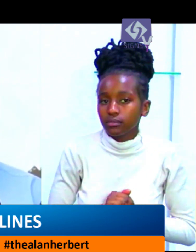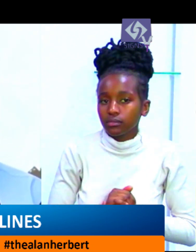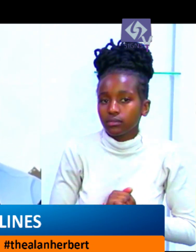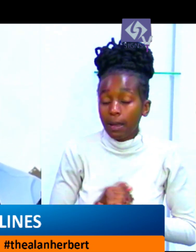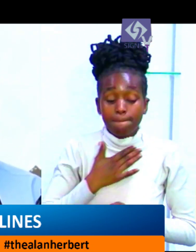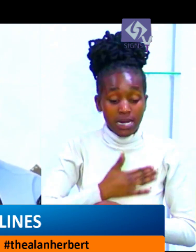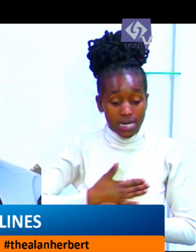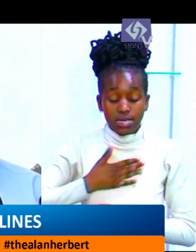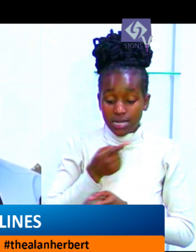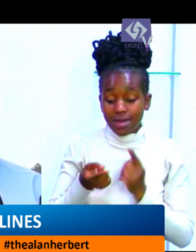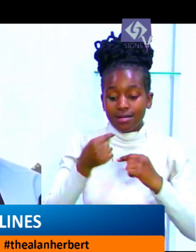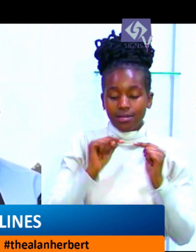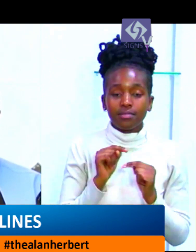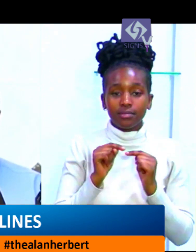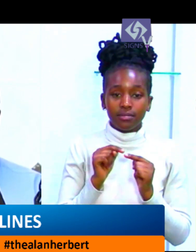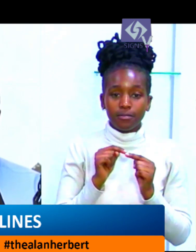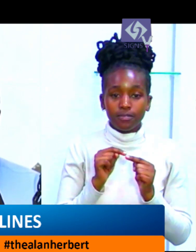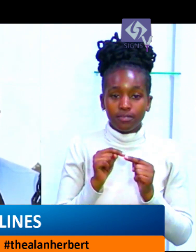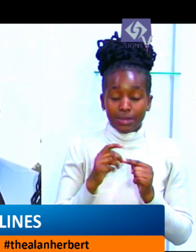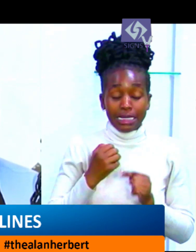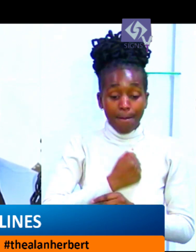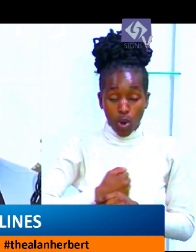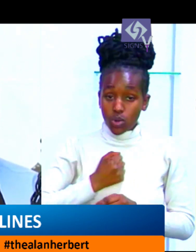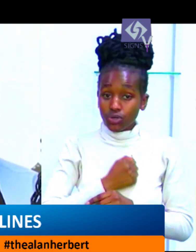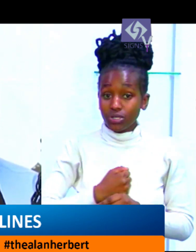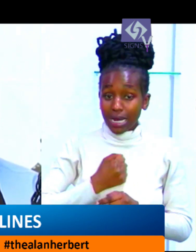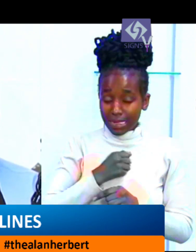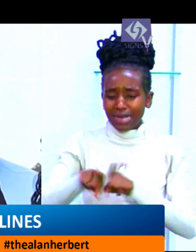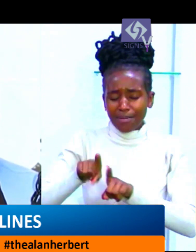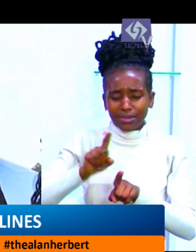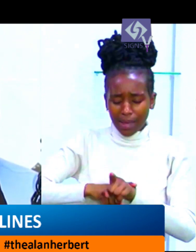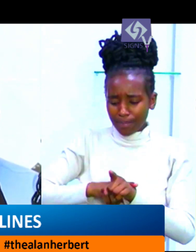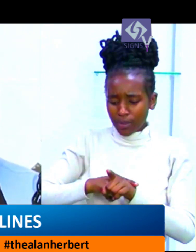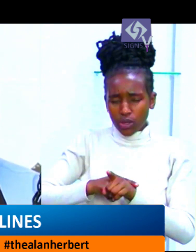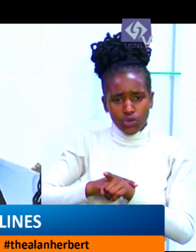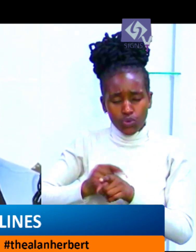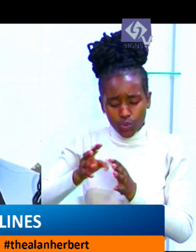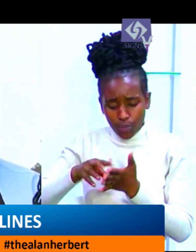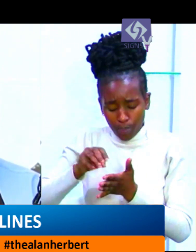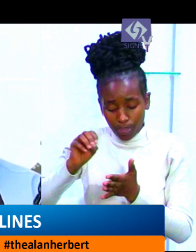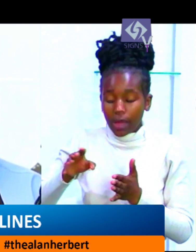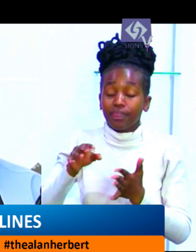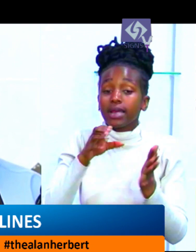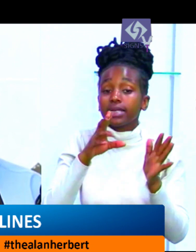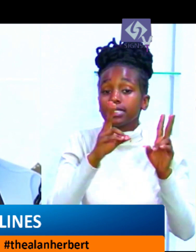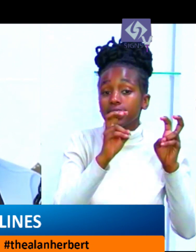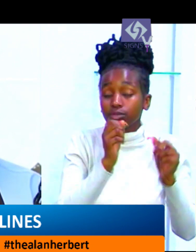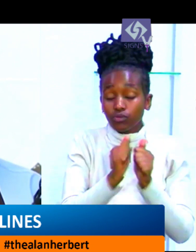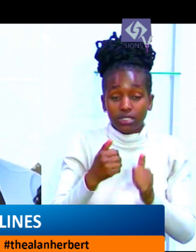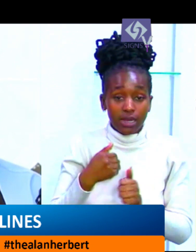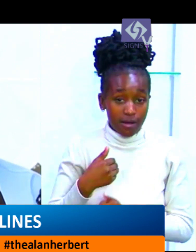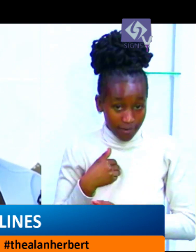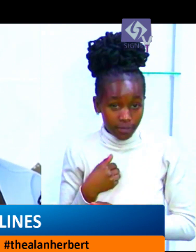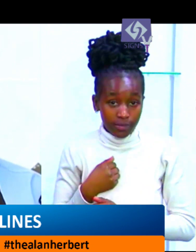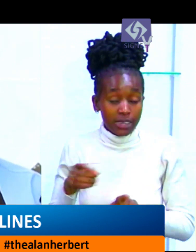withdraw and apologize for those very, very unfortunate remarks, but